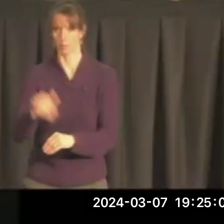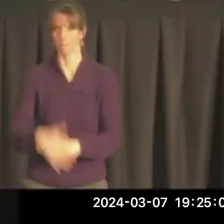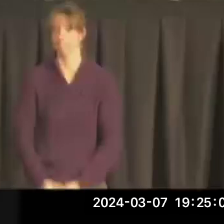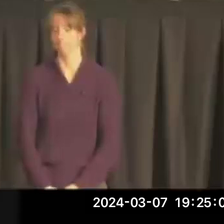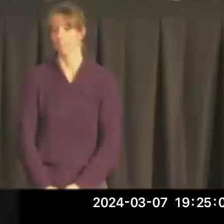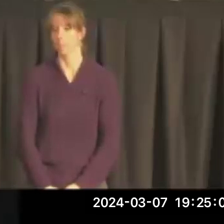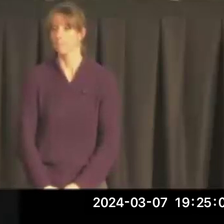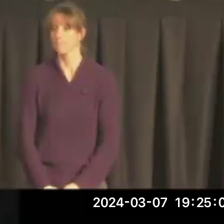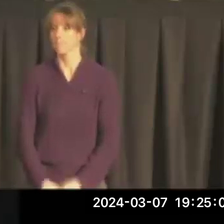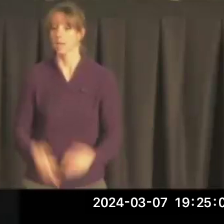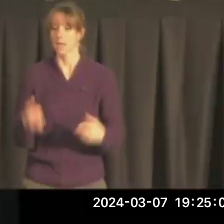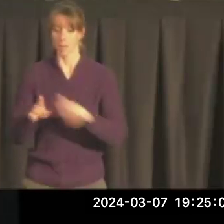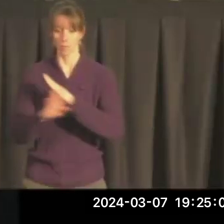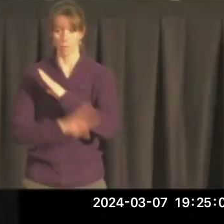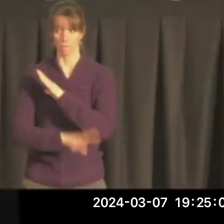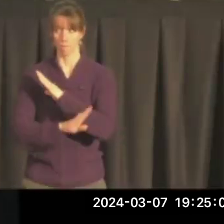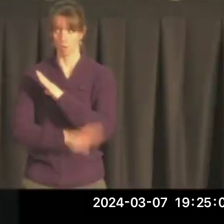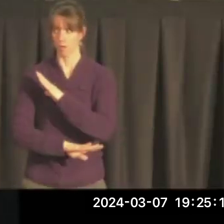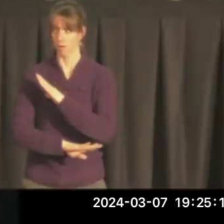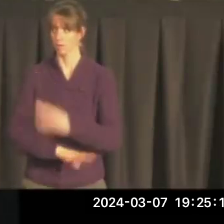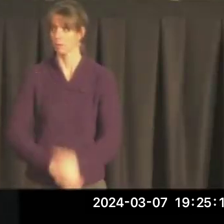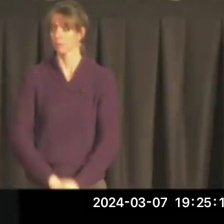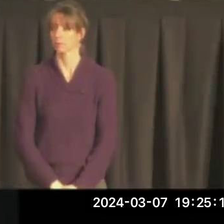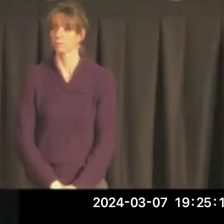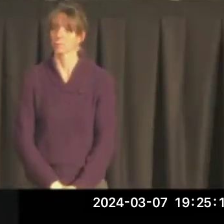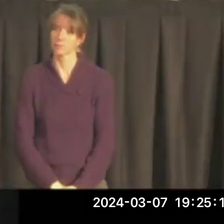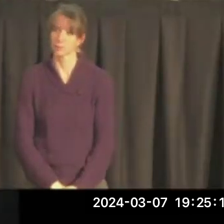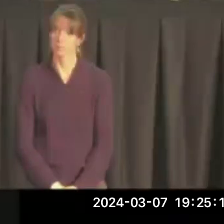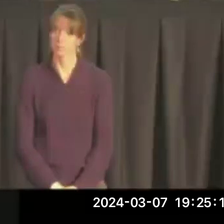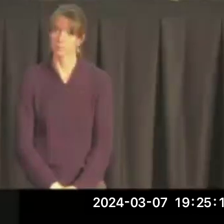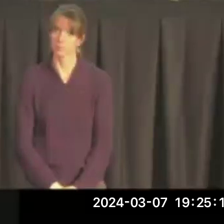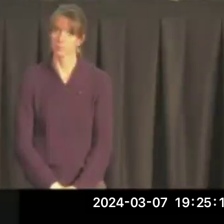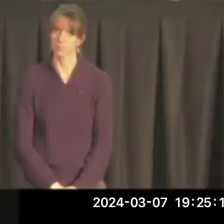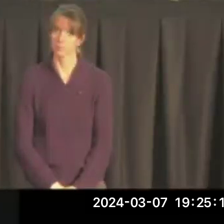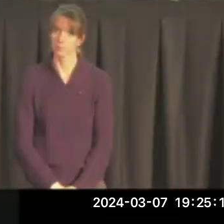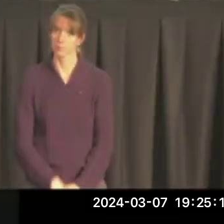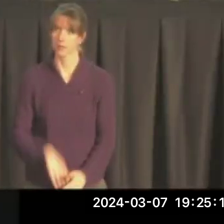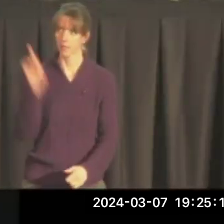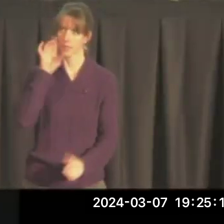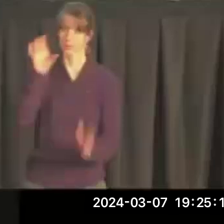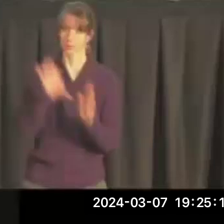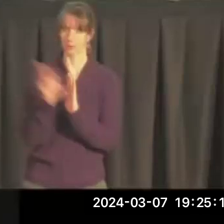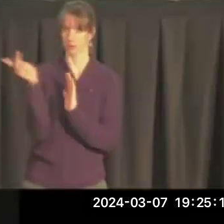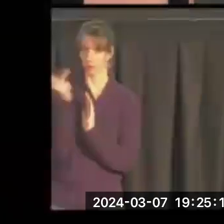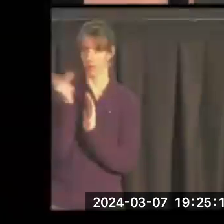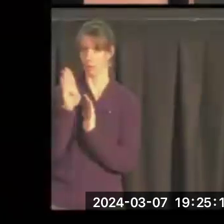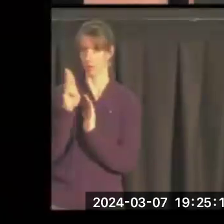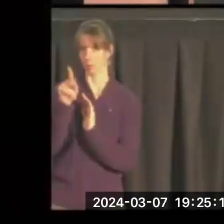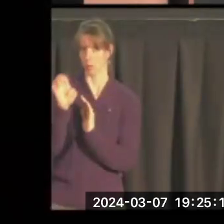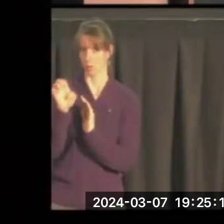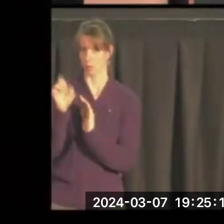In the fall, and this is a picture of them in Butte, right?